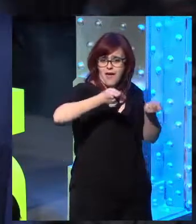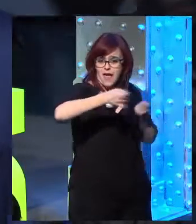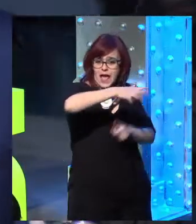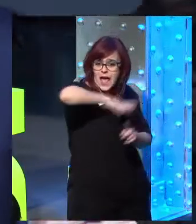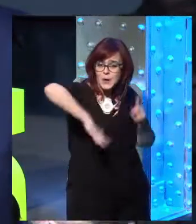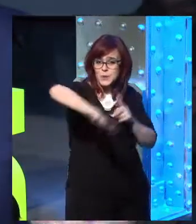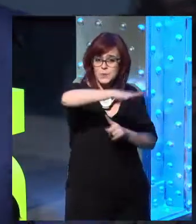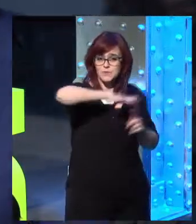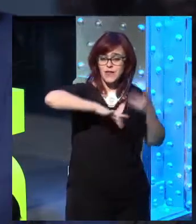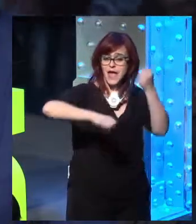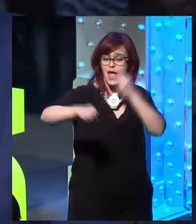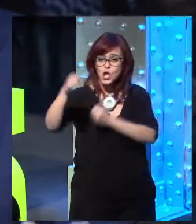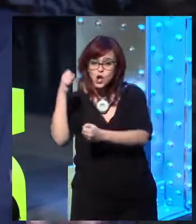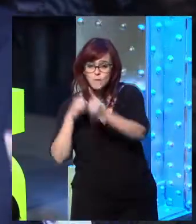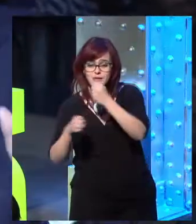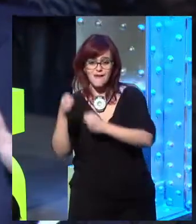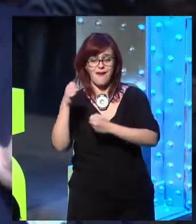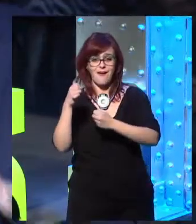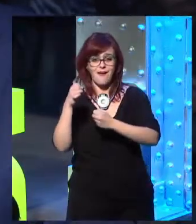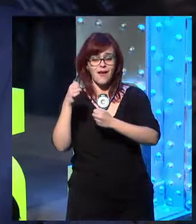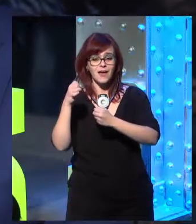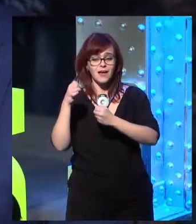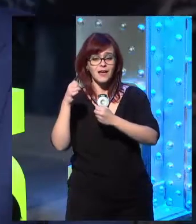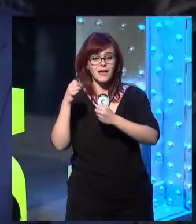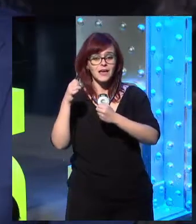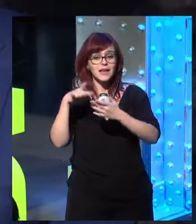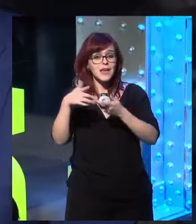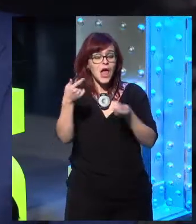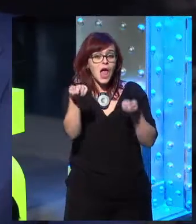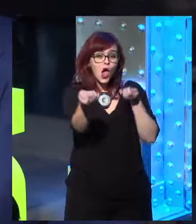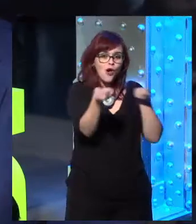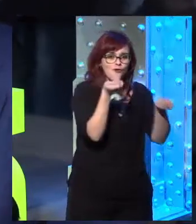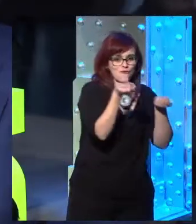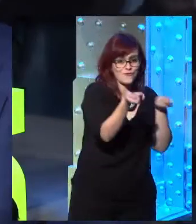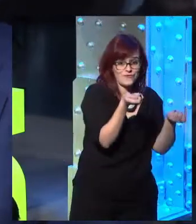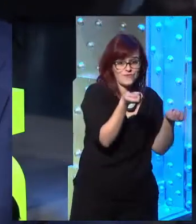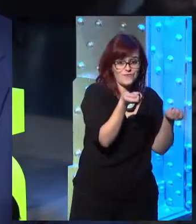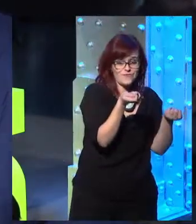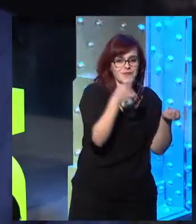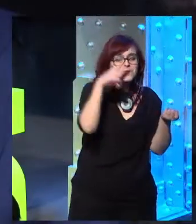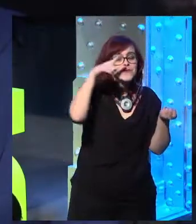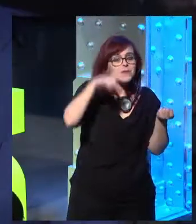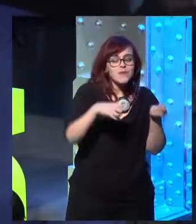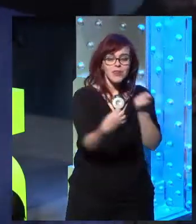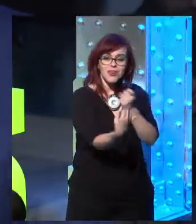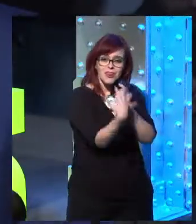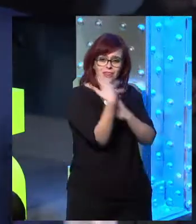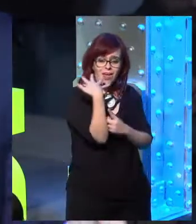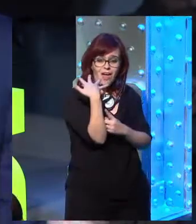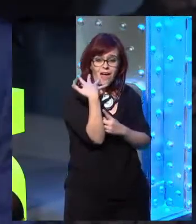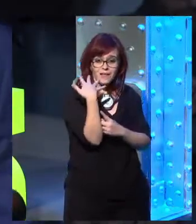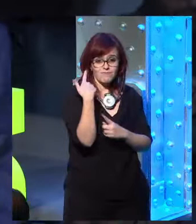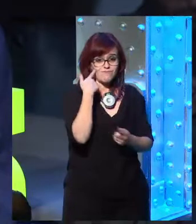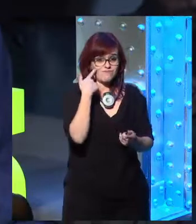rules of the game. In economy, in regulation, etc. apart from that,